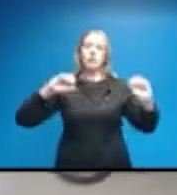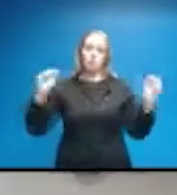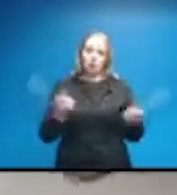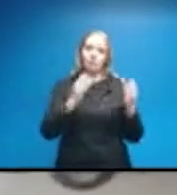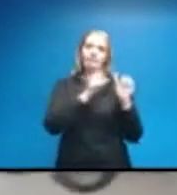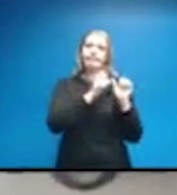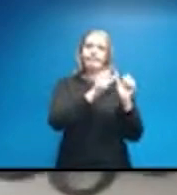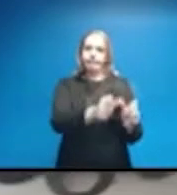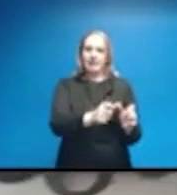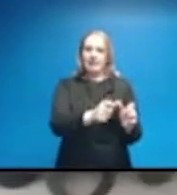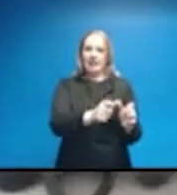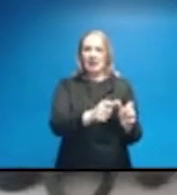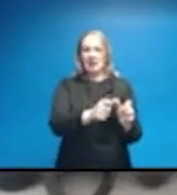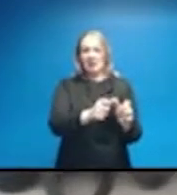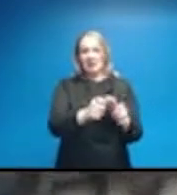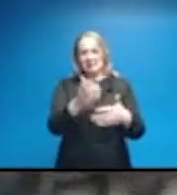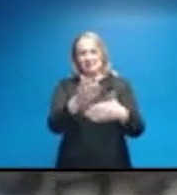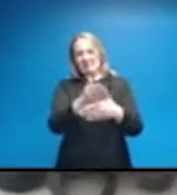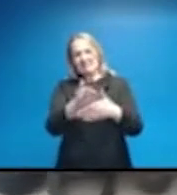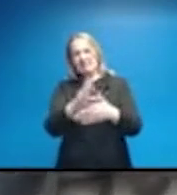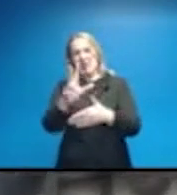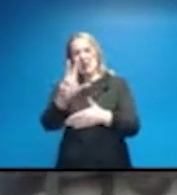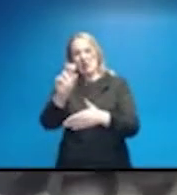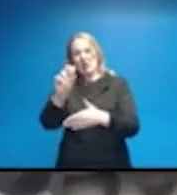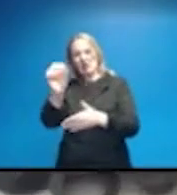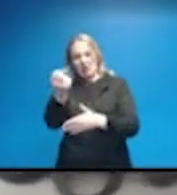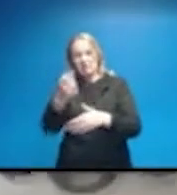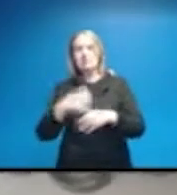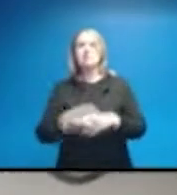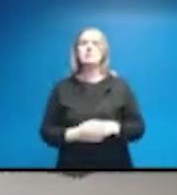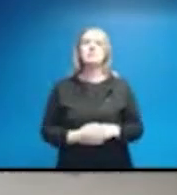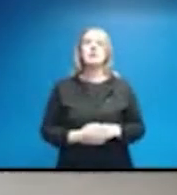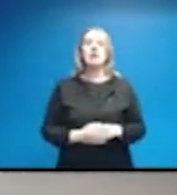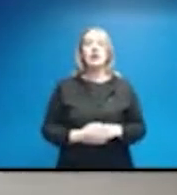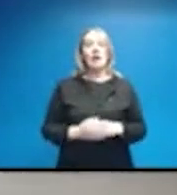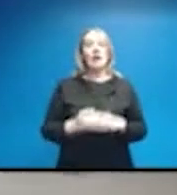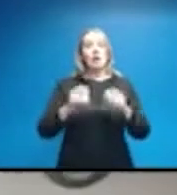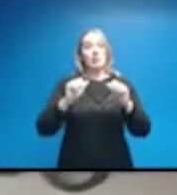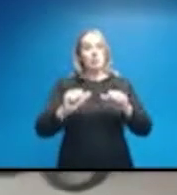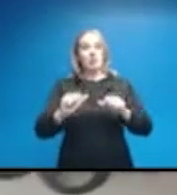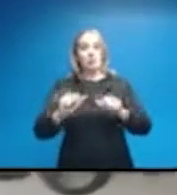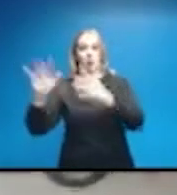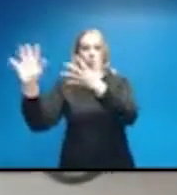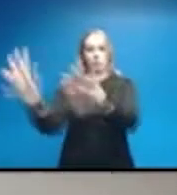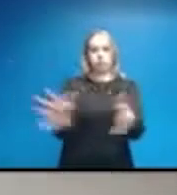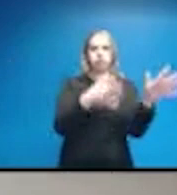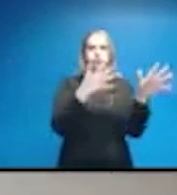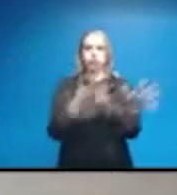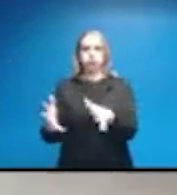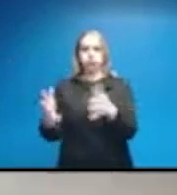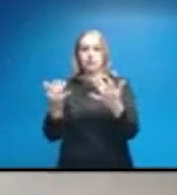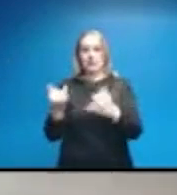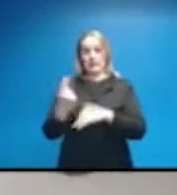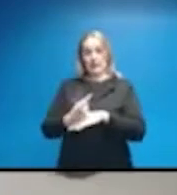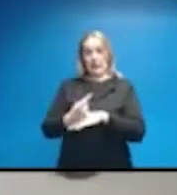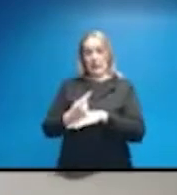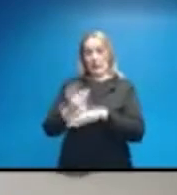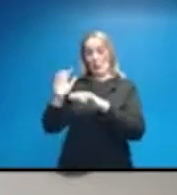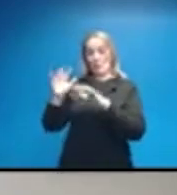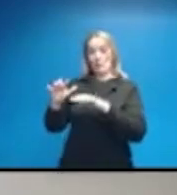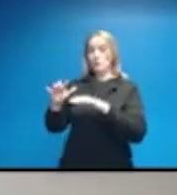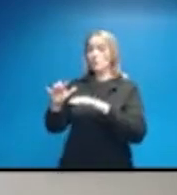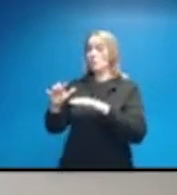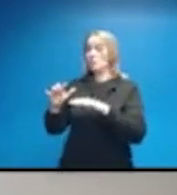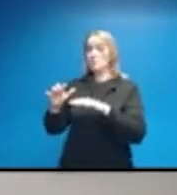in the mid to upper 30s. And there are chances of winds today. Precipitation has avoided